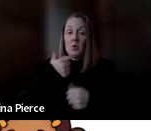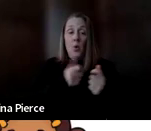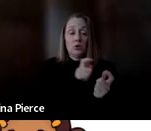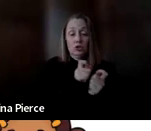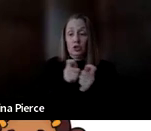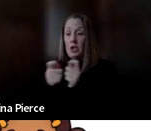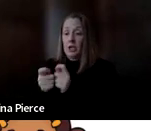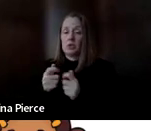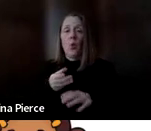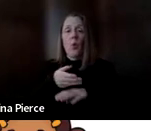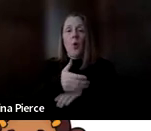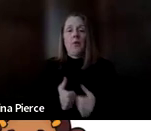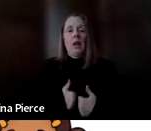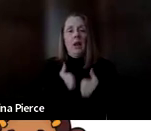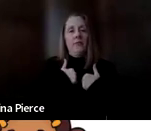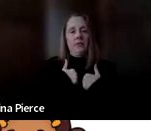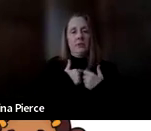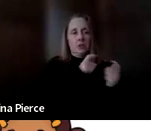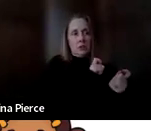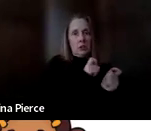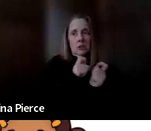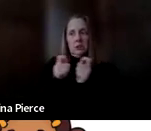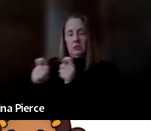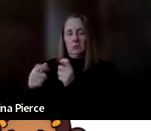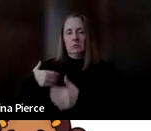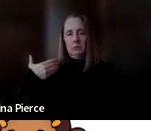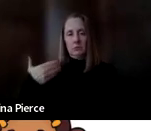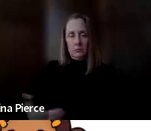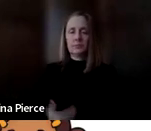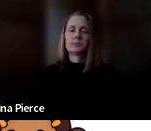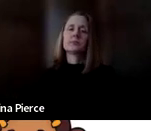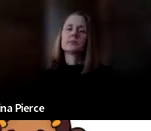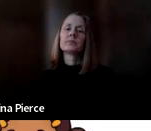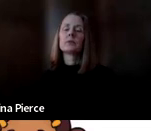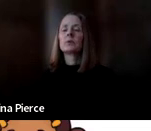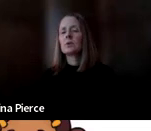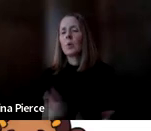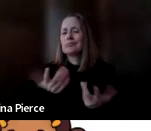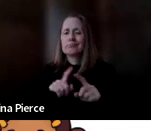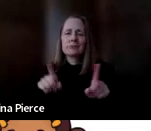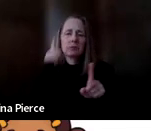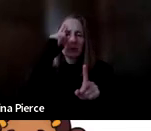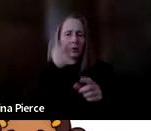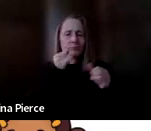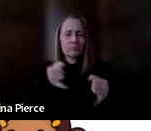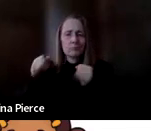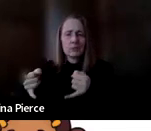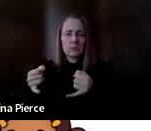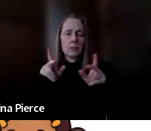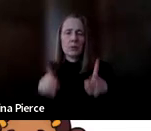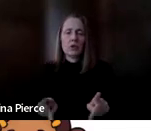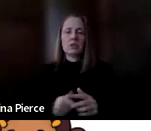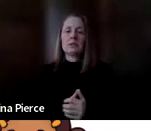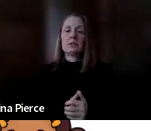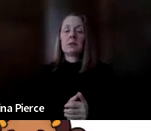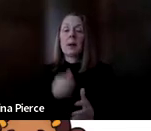So there are lots of different ways that that can look for different people. On this slide I have a picture of a parent and a